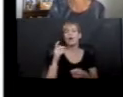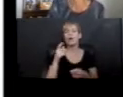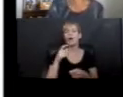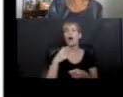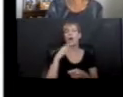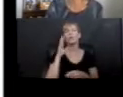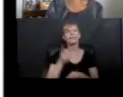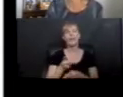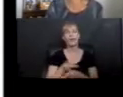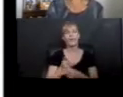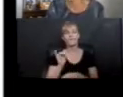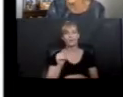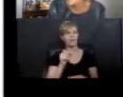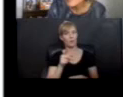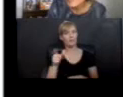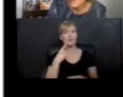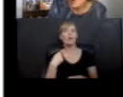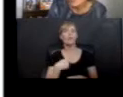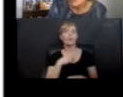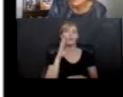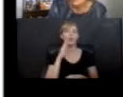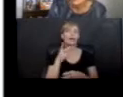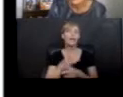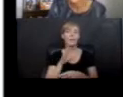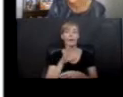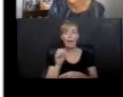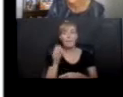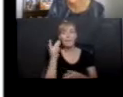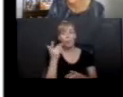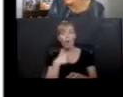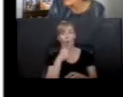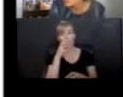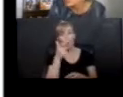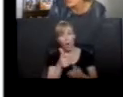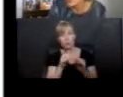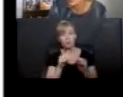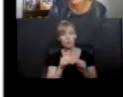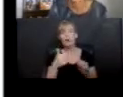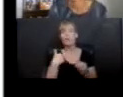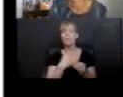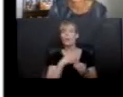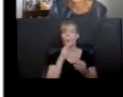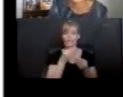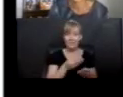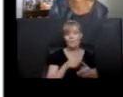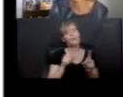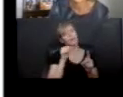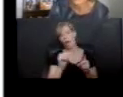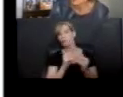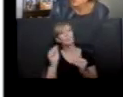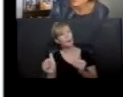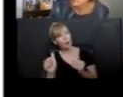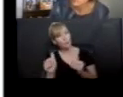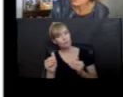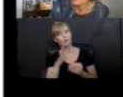said, we'll keep it company by watching it swim. We can feed it. We won't feed it too much. And we will